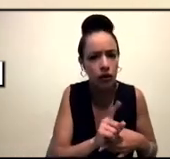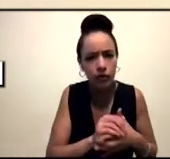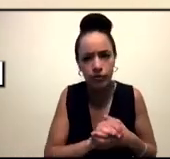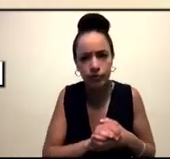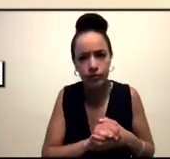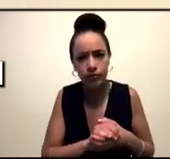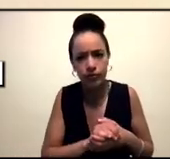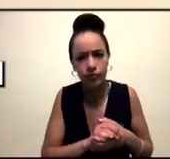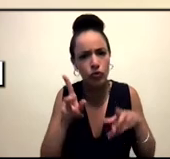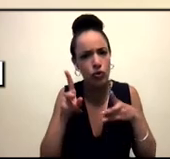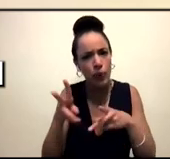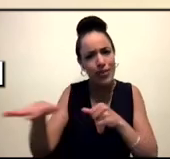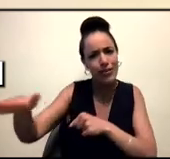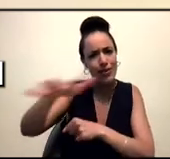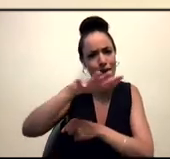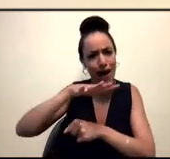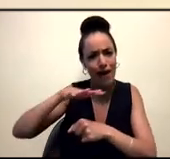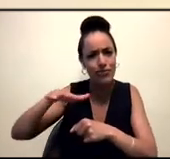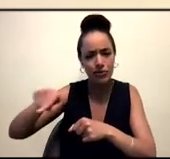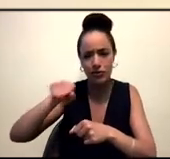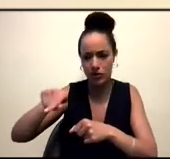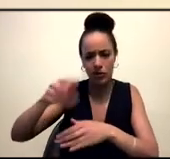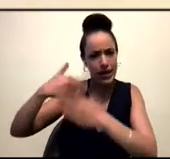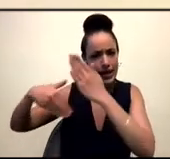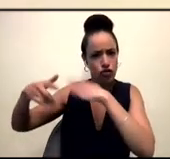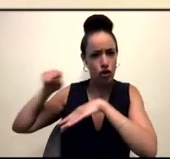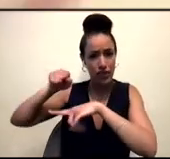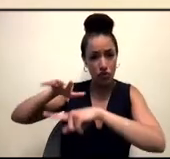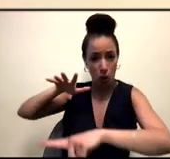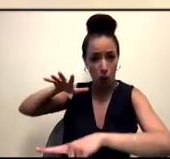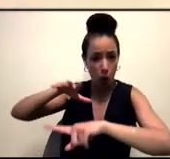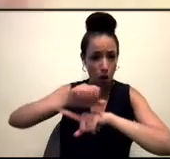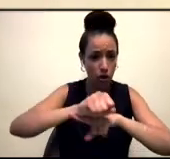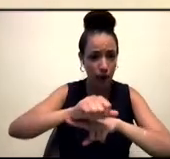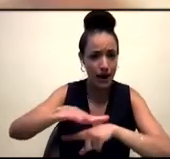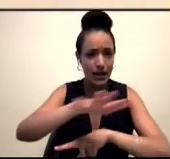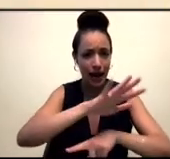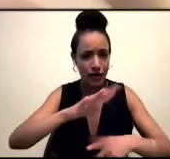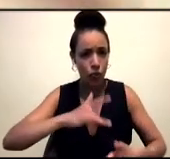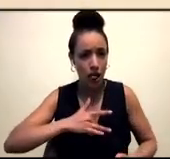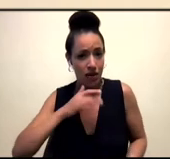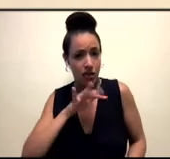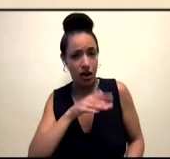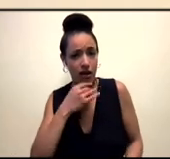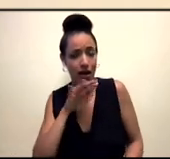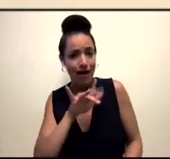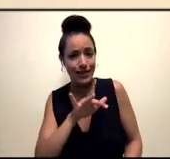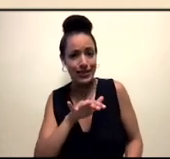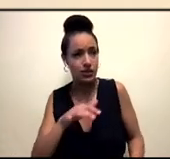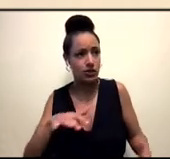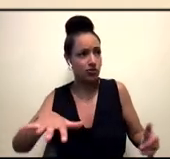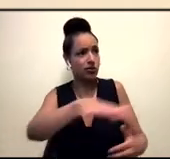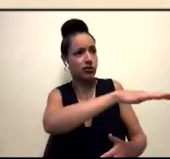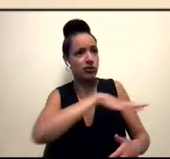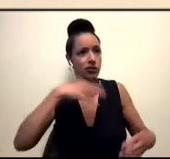the history of that, that occupied land that we live on, is, it exists all around us, and is visible if we look for it, and is